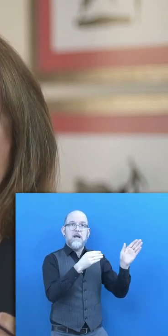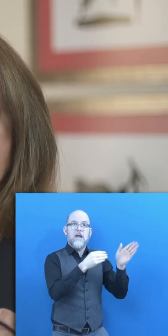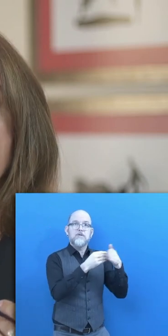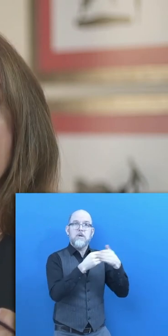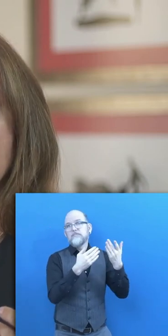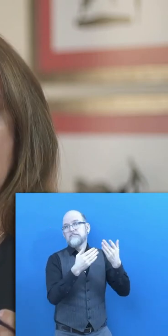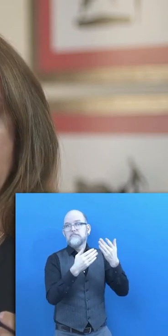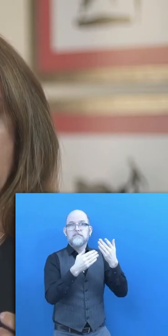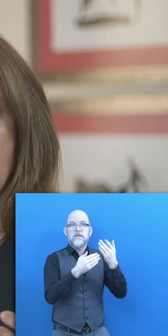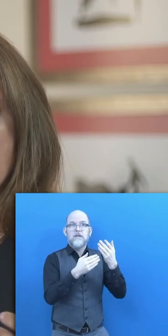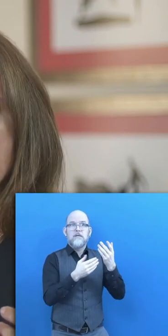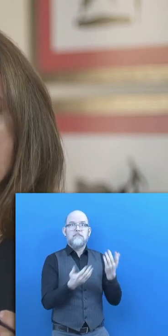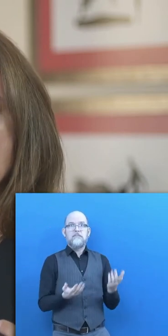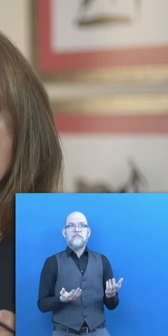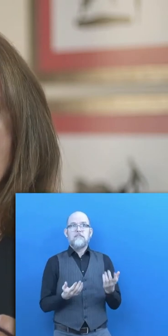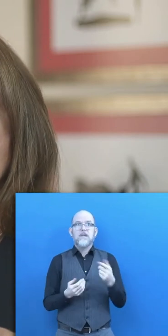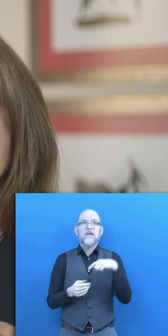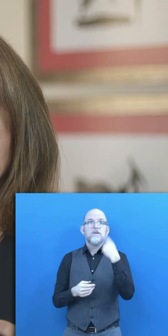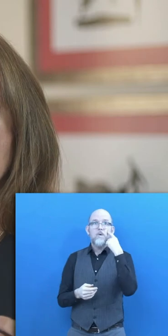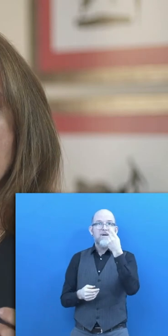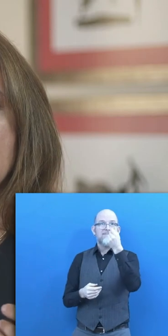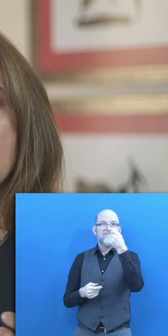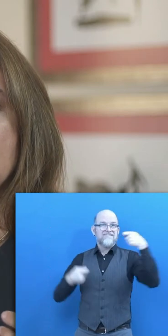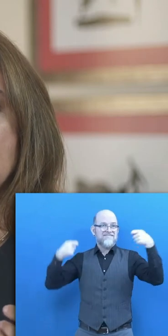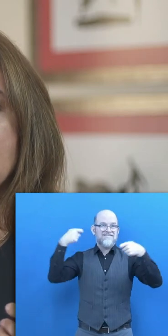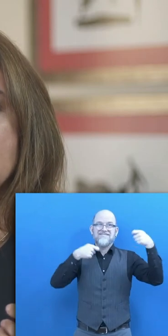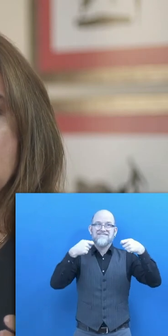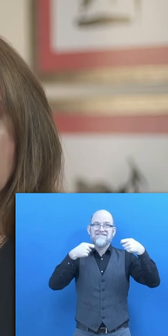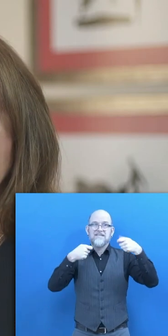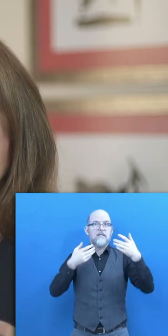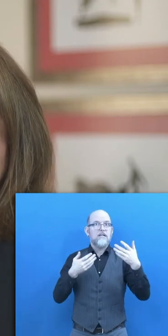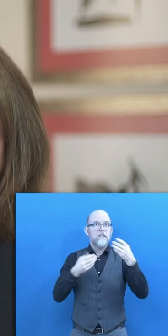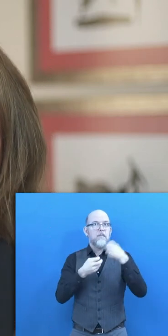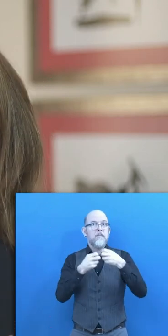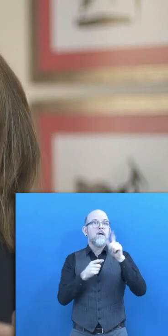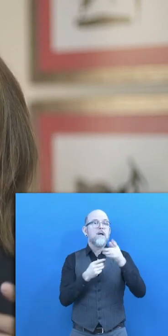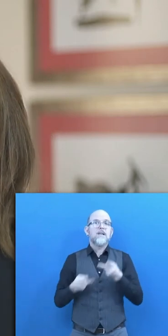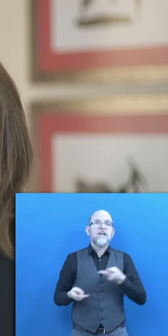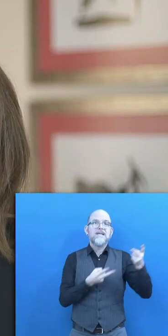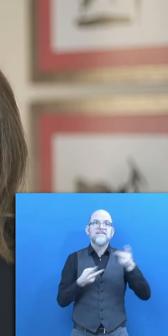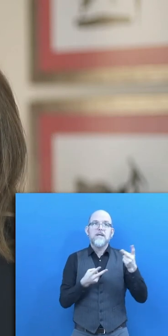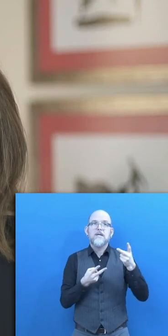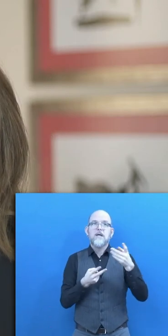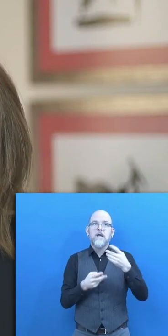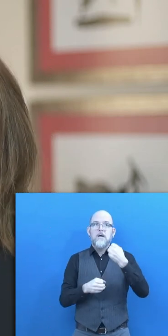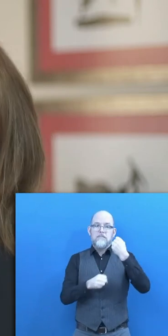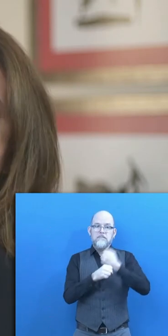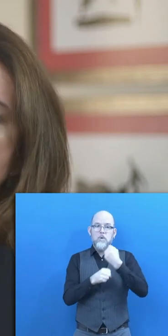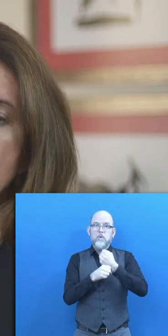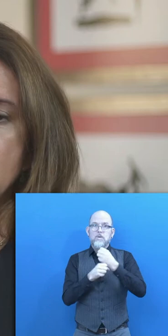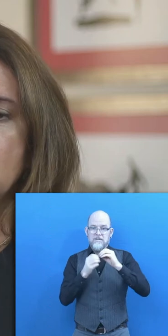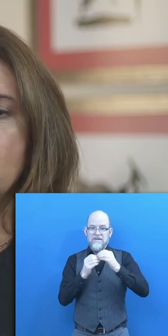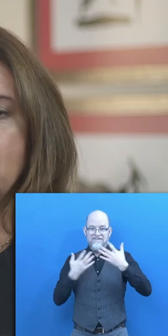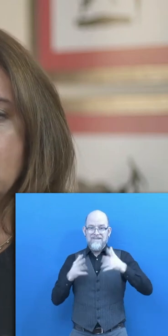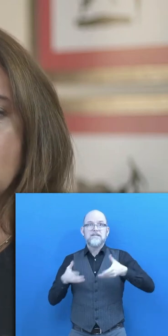Secondly, financial problems within the transportation, services and manufacturing industries. And